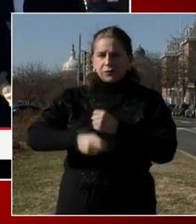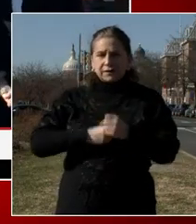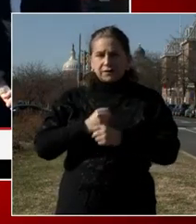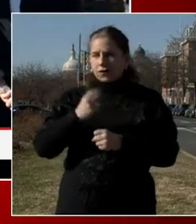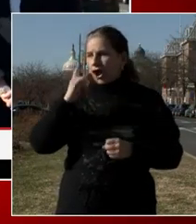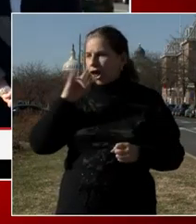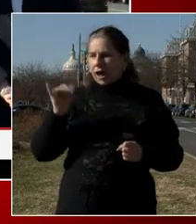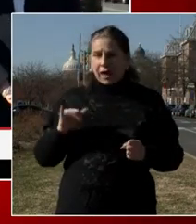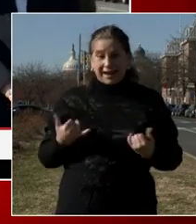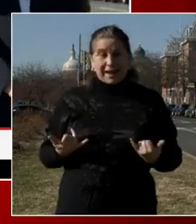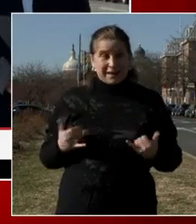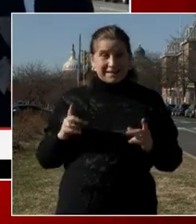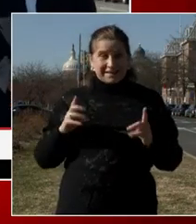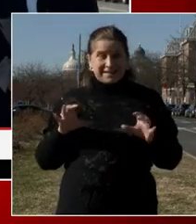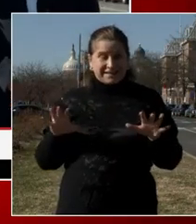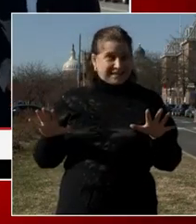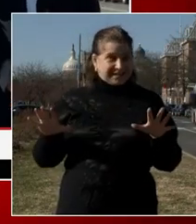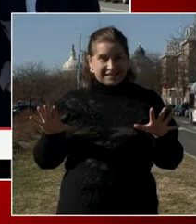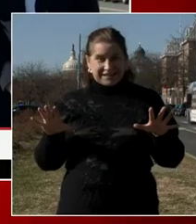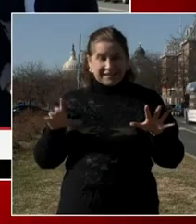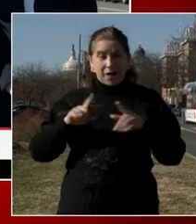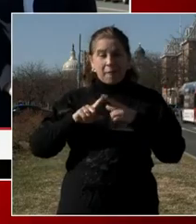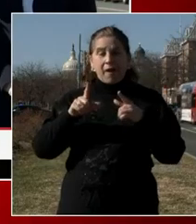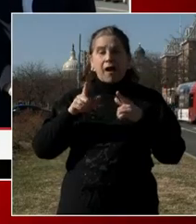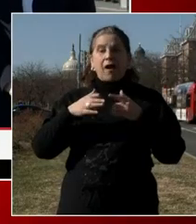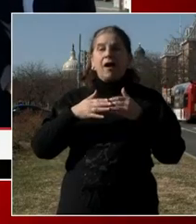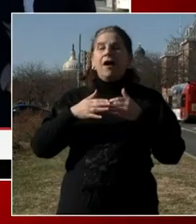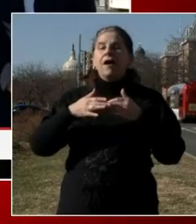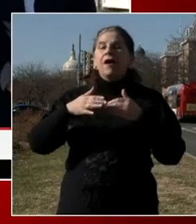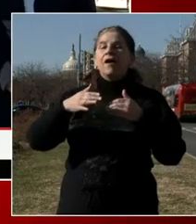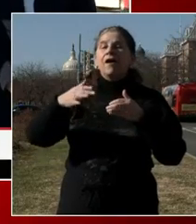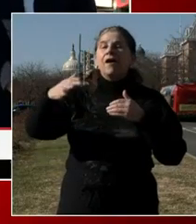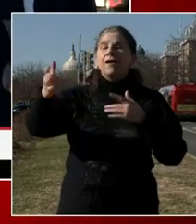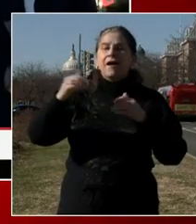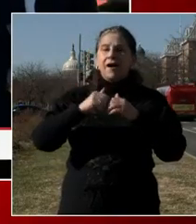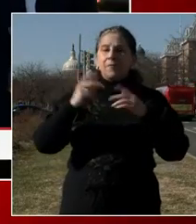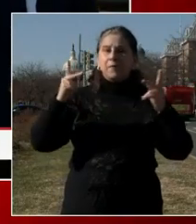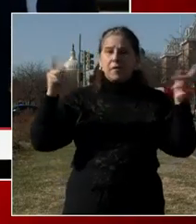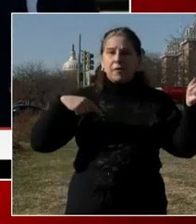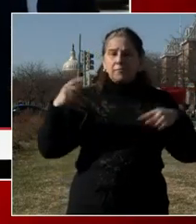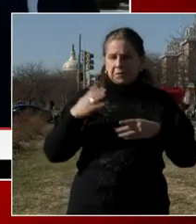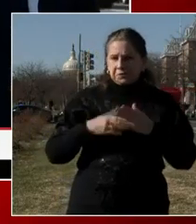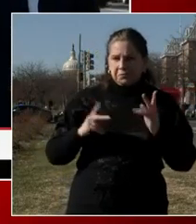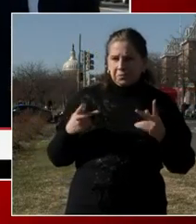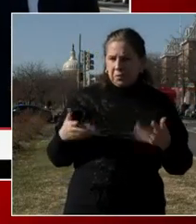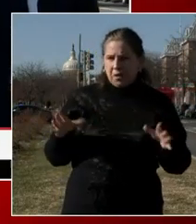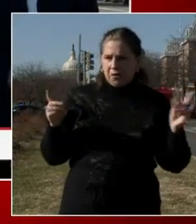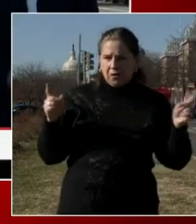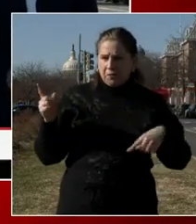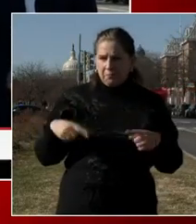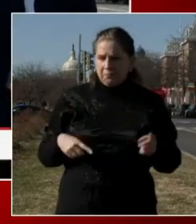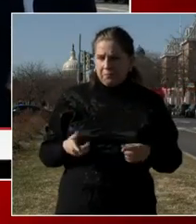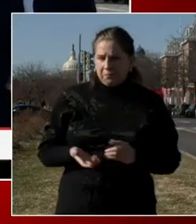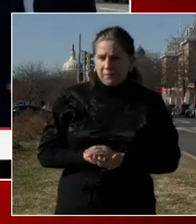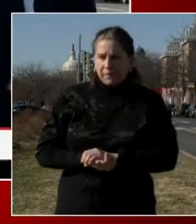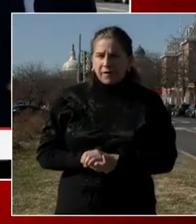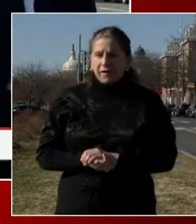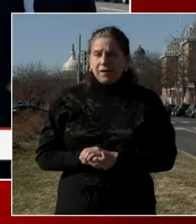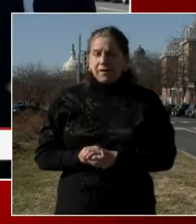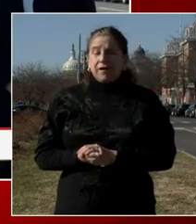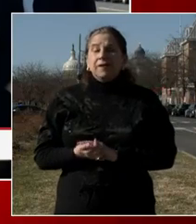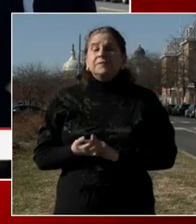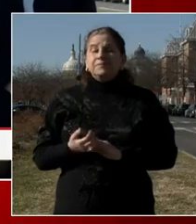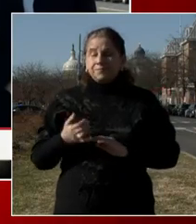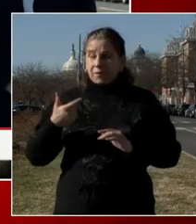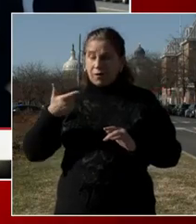think your question is, what type of, uh, circumstances am I up against in terms of promoting DC based on what the global community is seeing